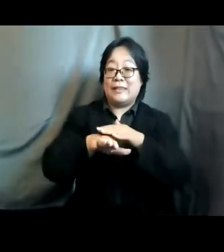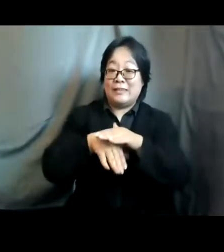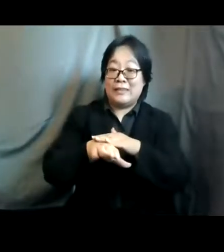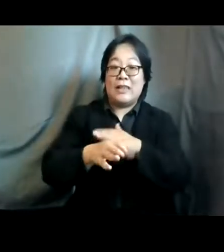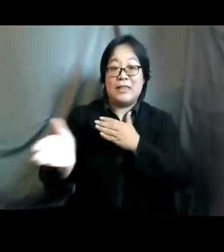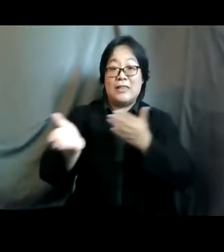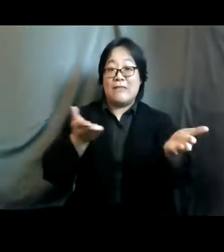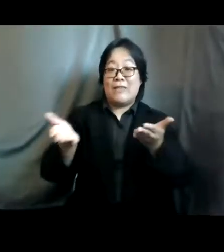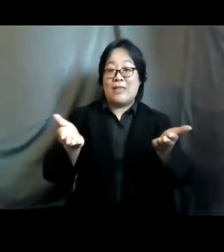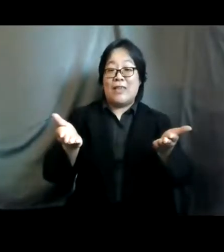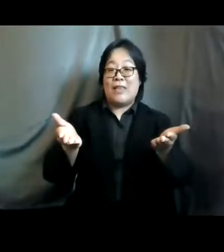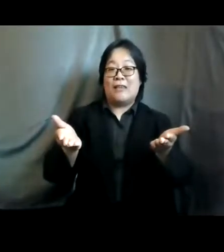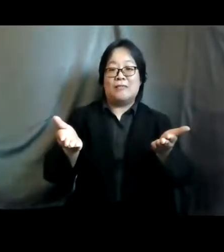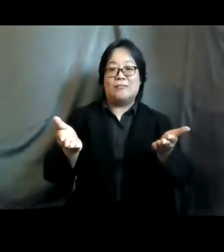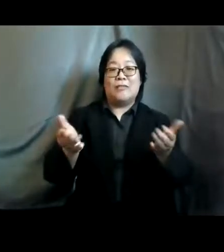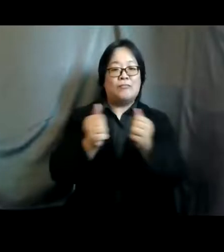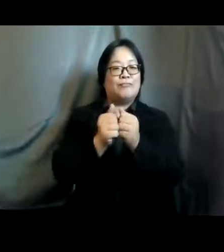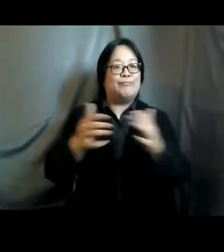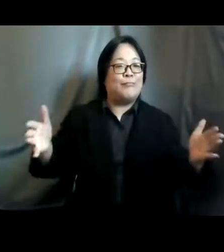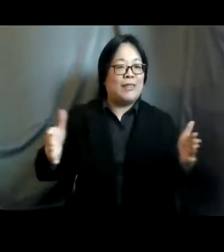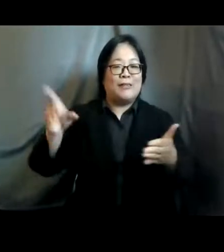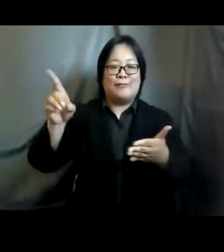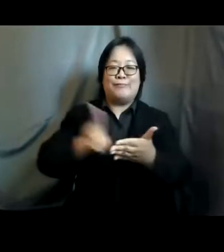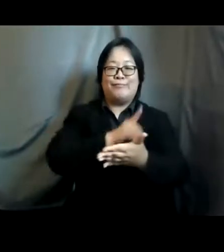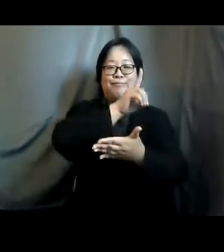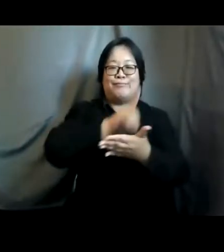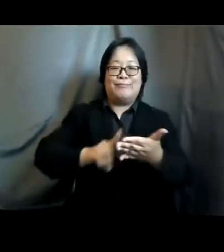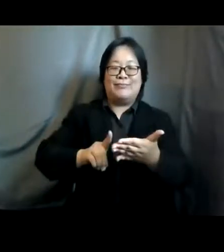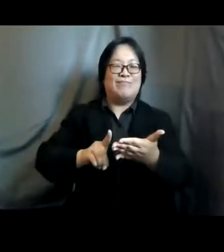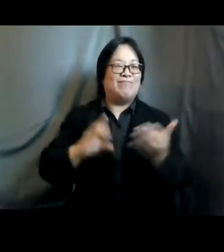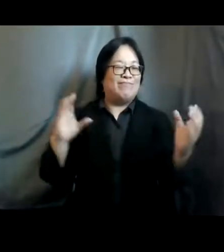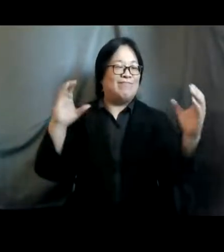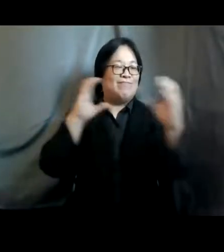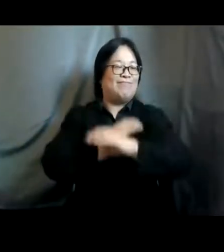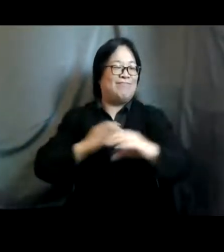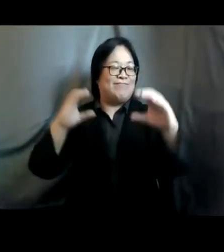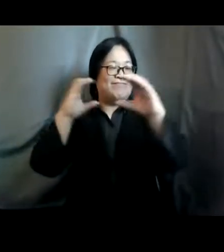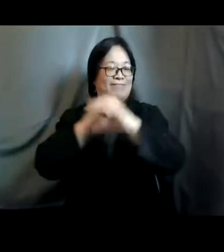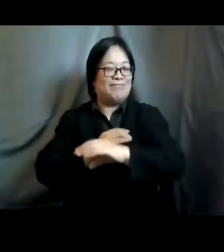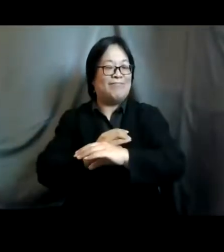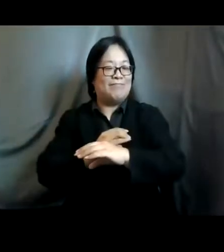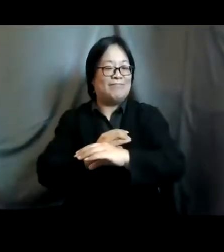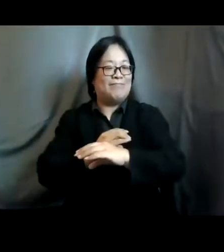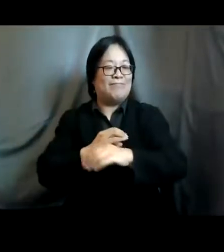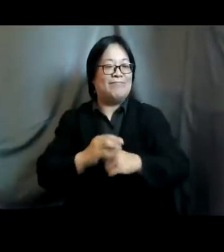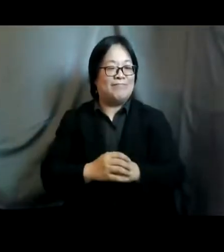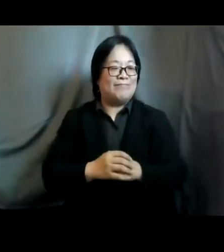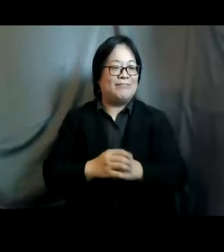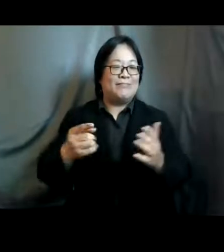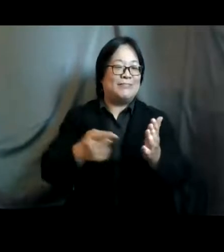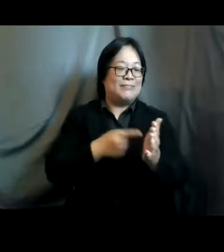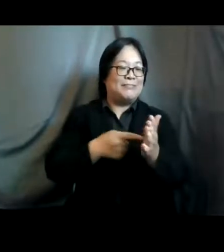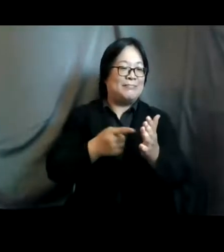without discrimination is extremely a big challenge that sometimes can go uh very much unnoticed